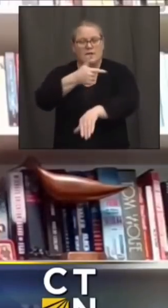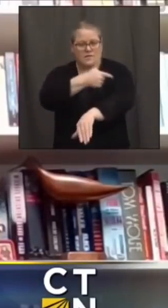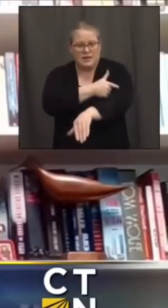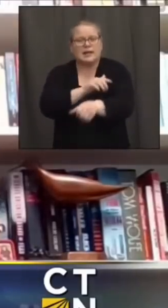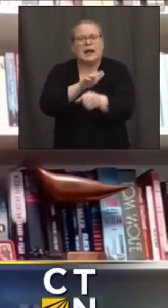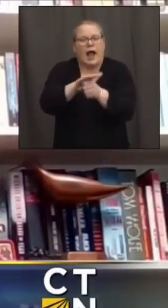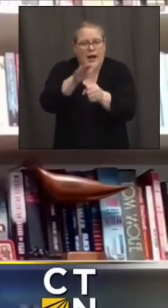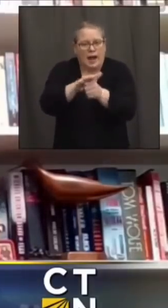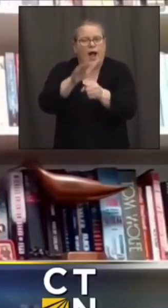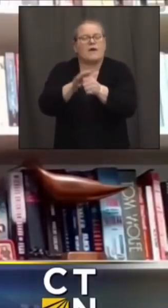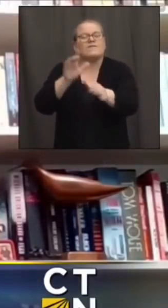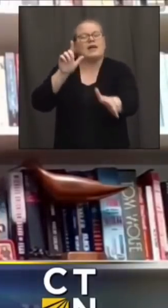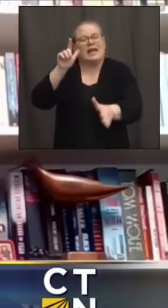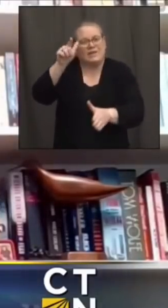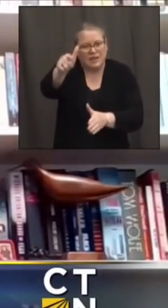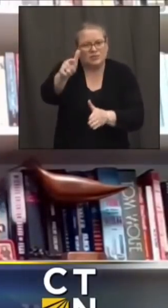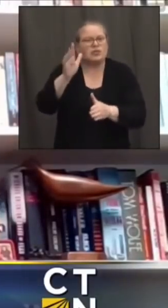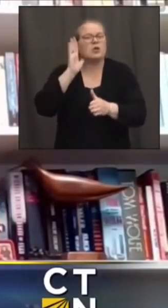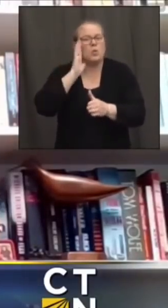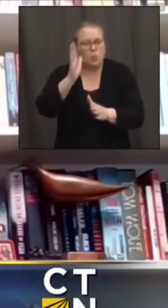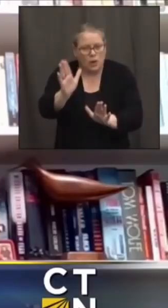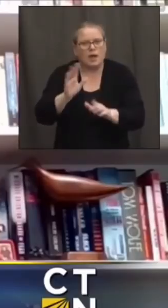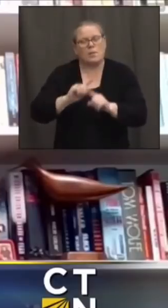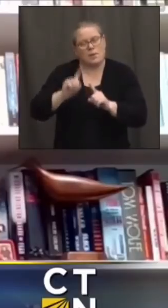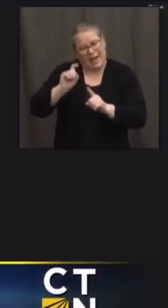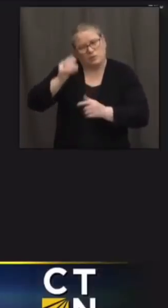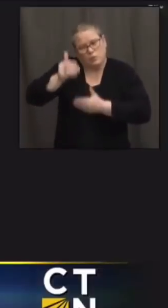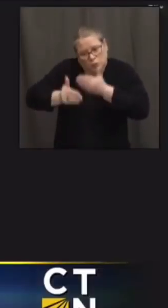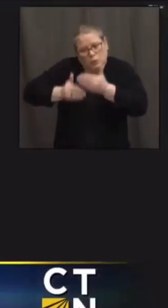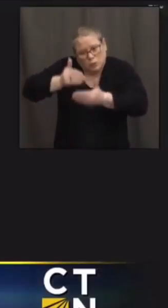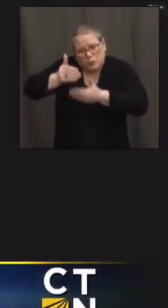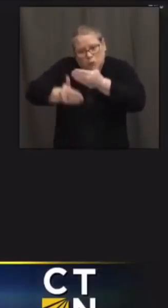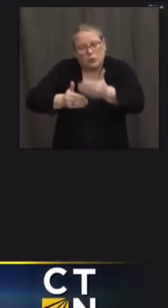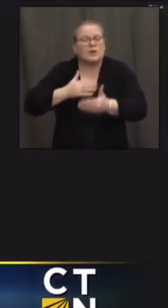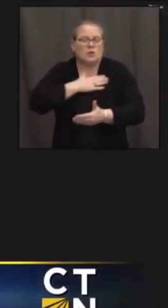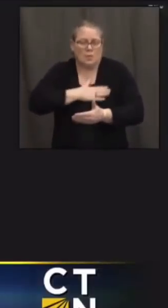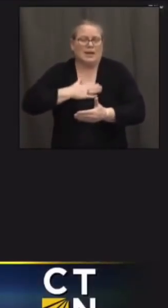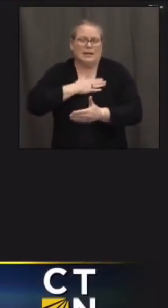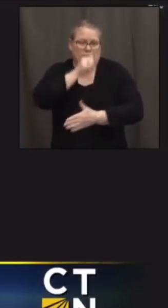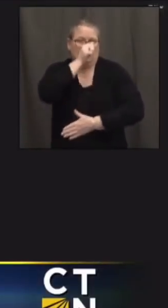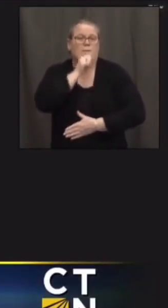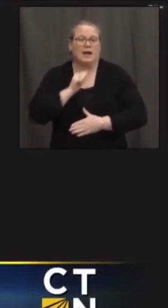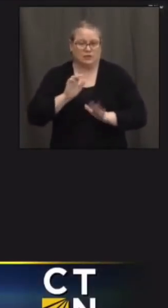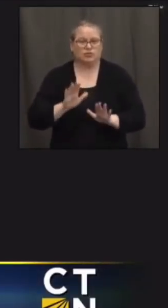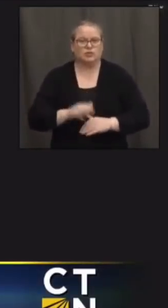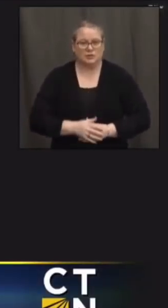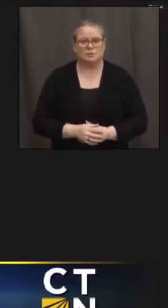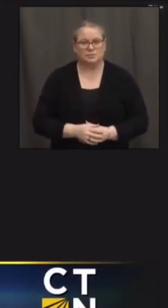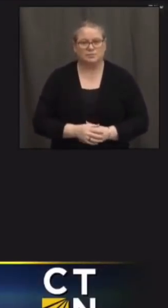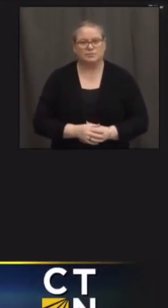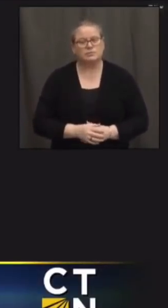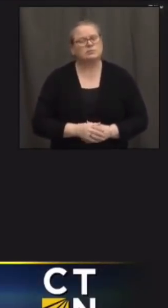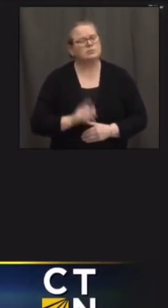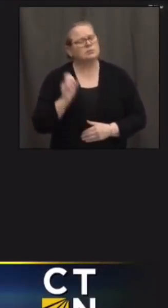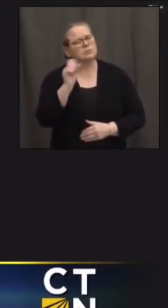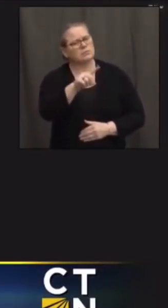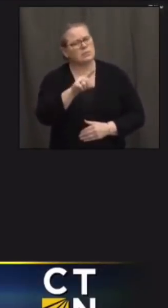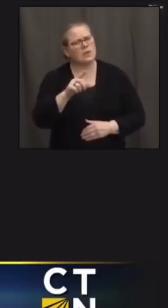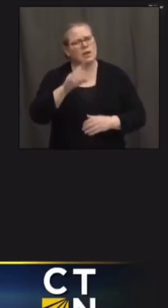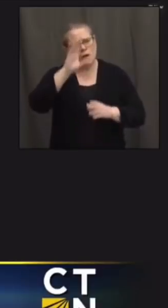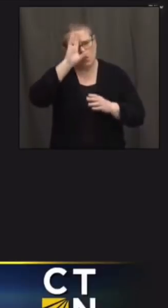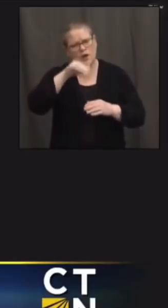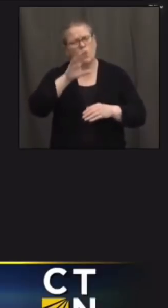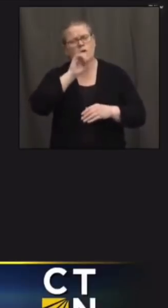ask that you uh that you be patient and and deirdre we know that um 75 and older goes first in phase